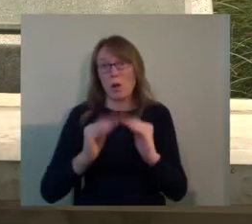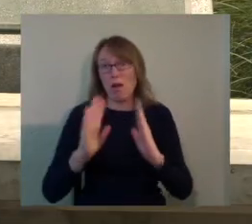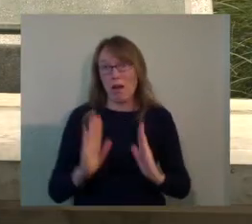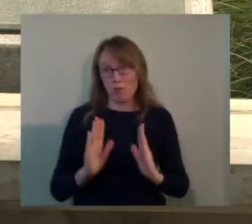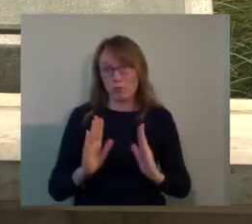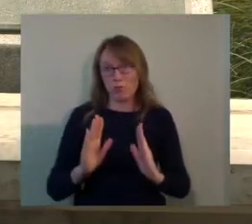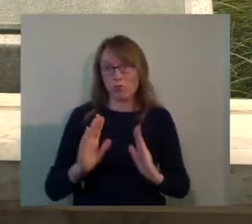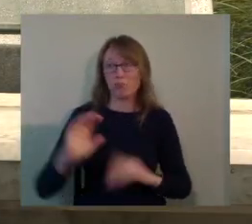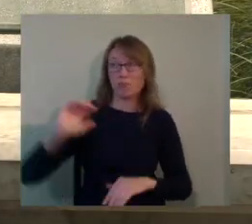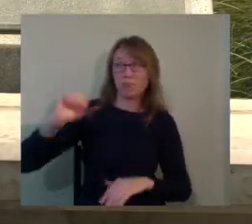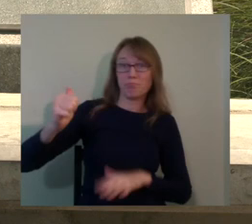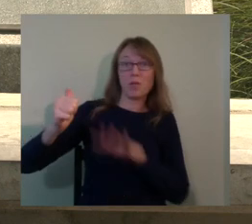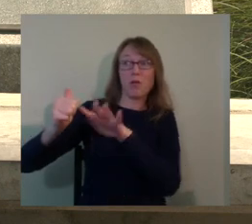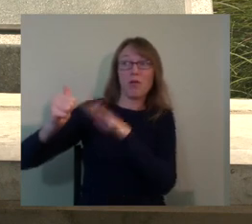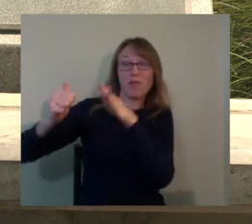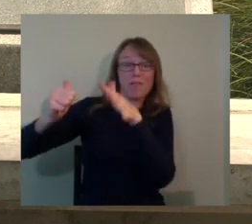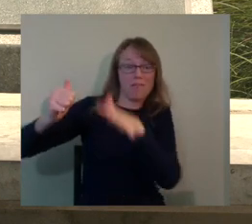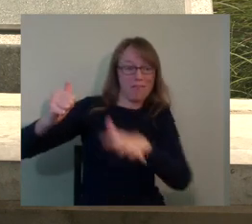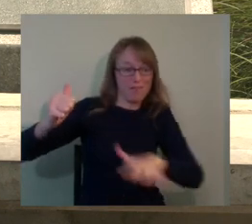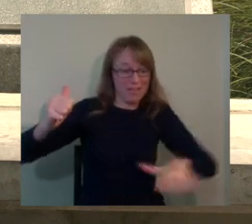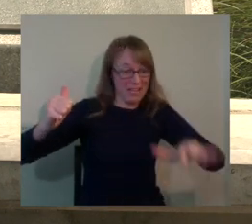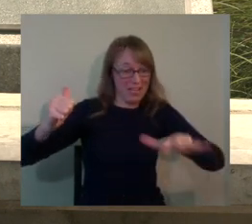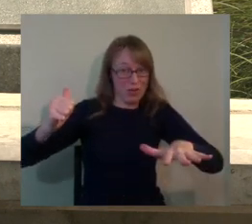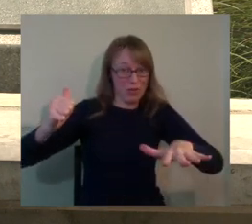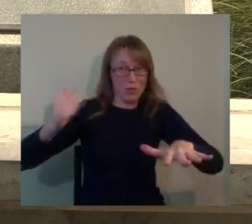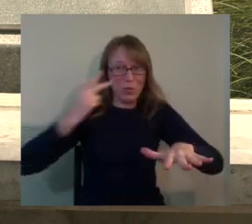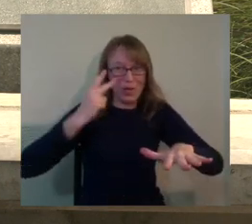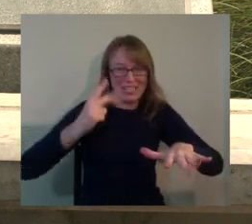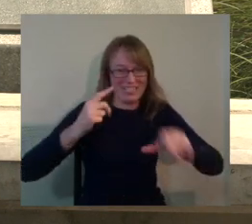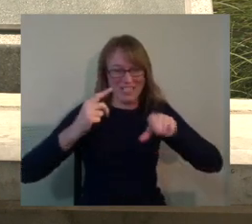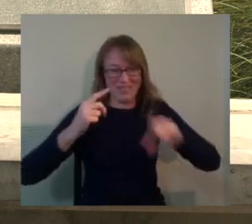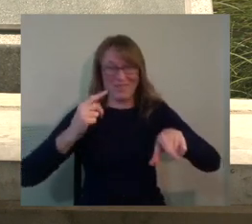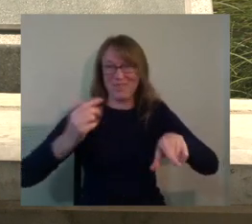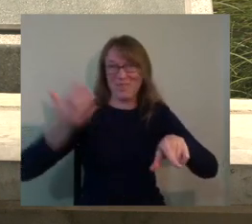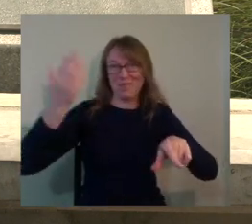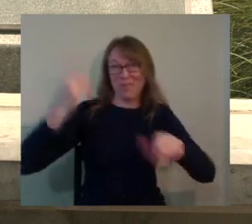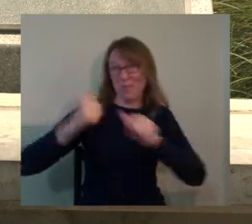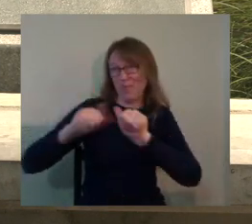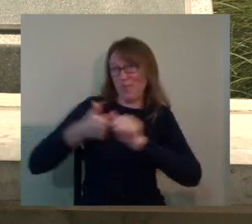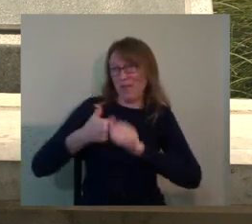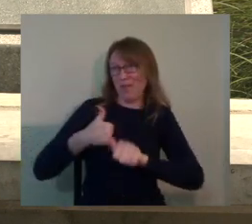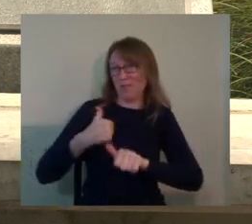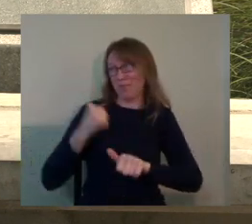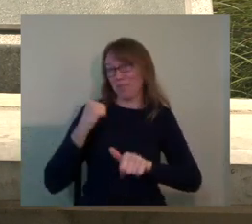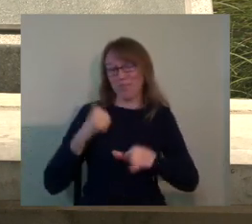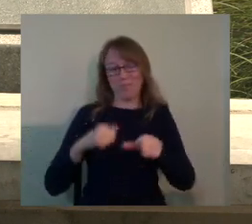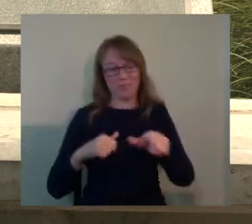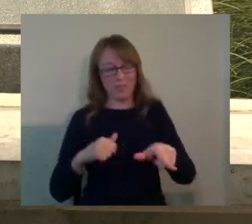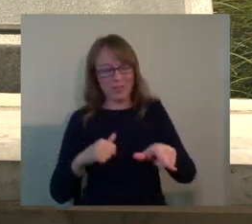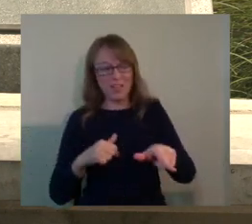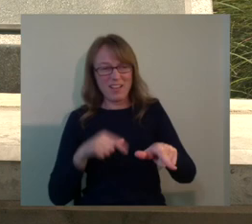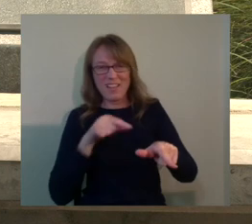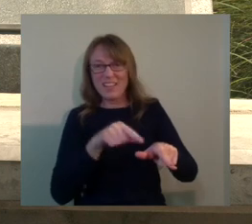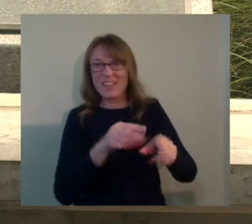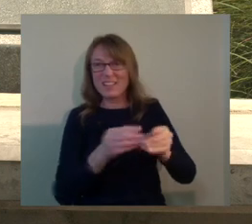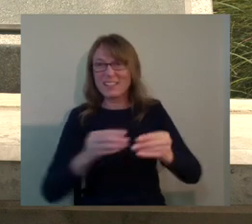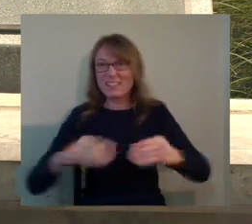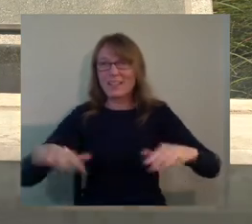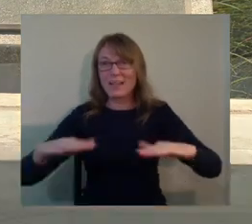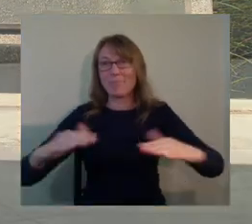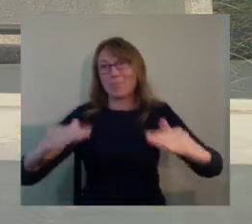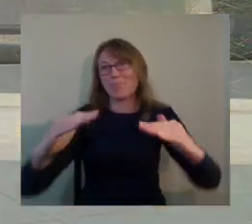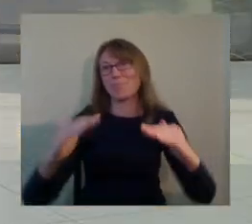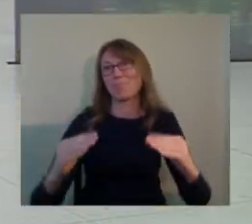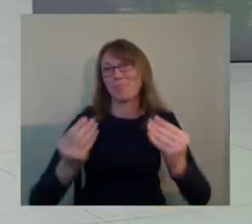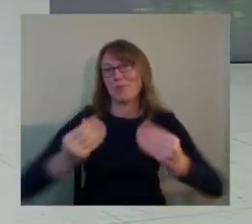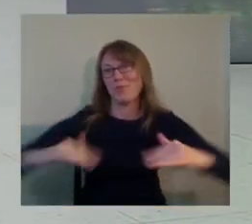to the area behind me, which takes people below grade. And the museum itself